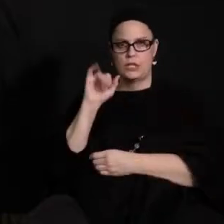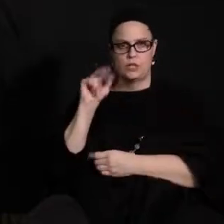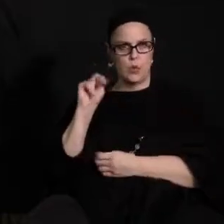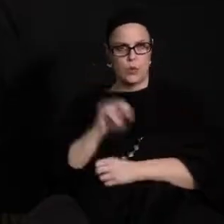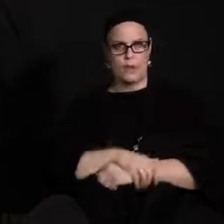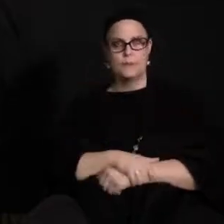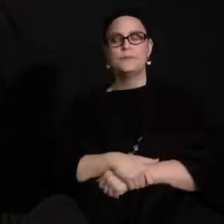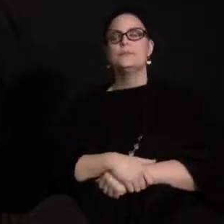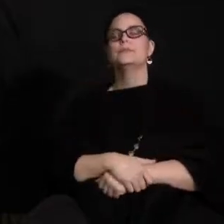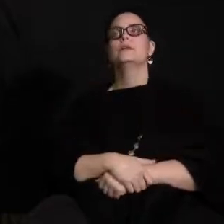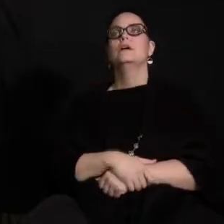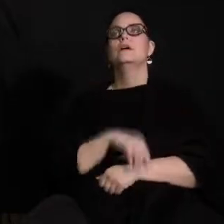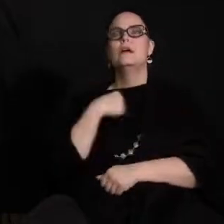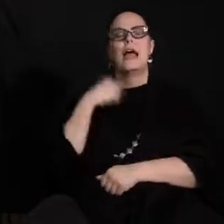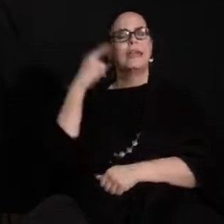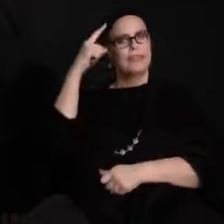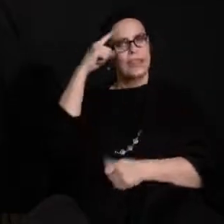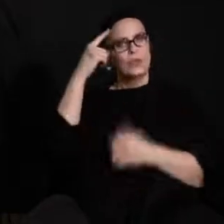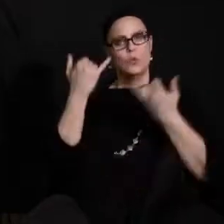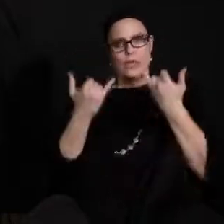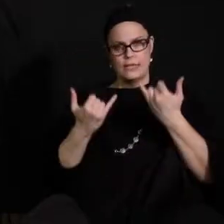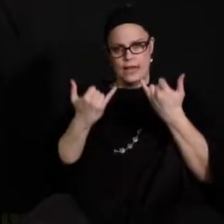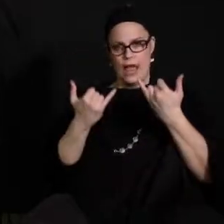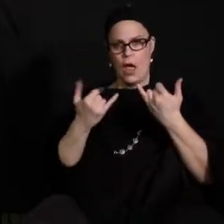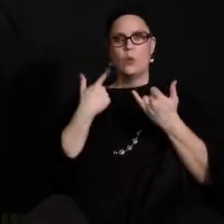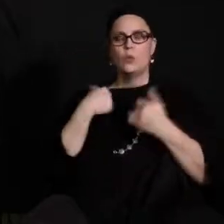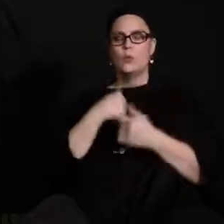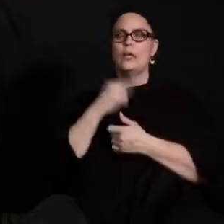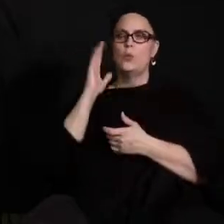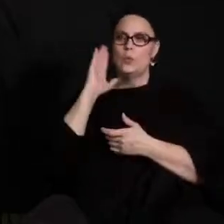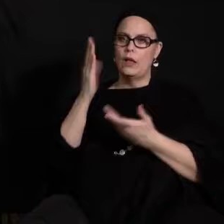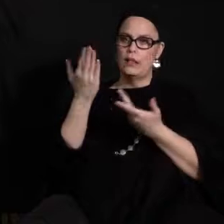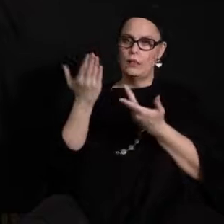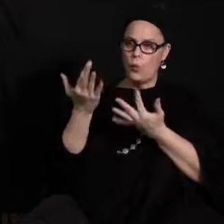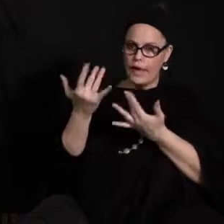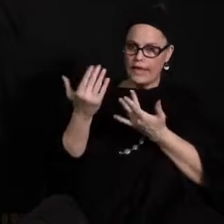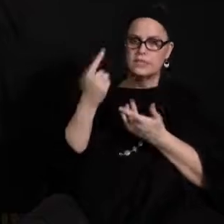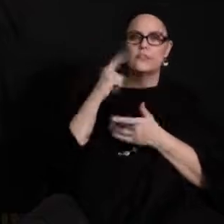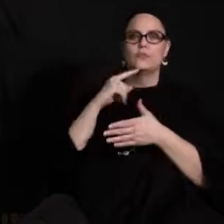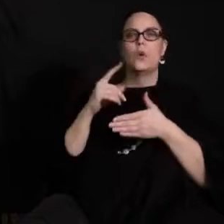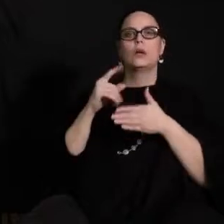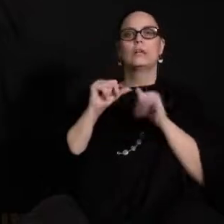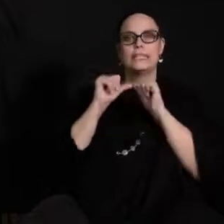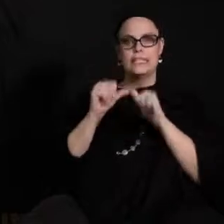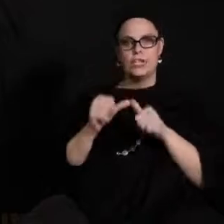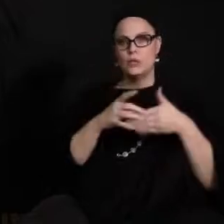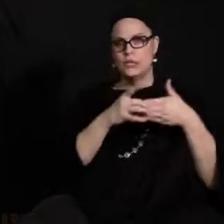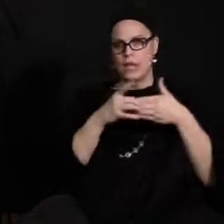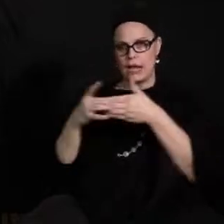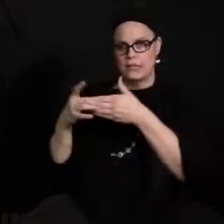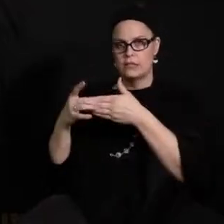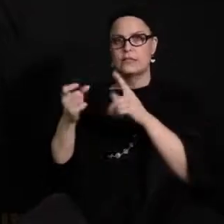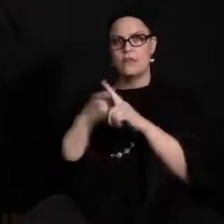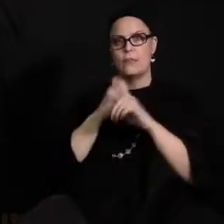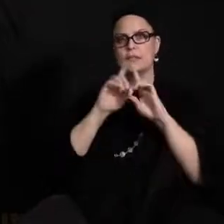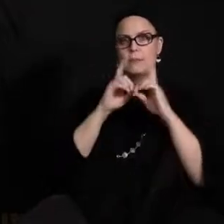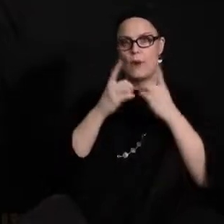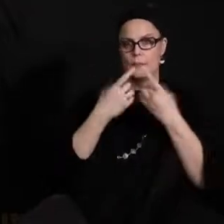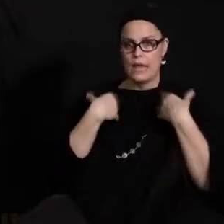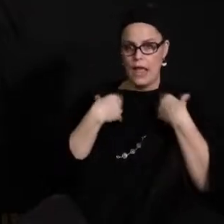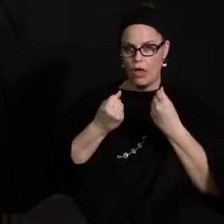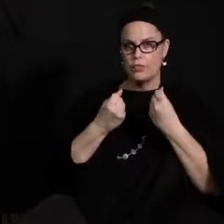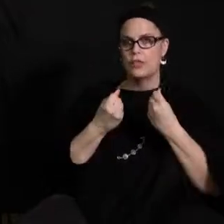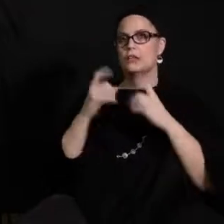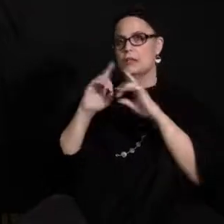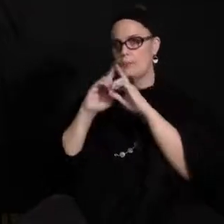I think right now I would have to say that we are going to have to wait for continued guidance from the departments of health and education and from the